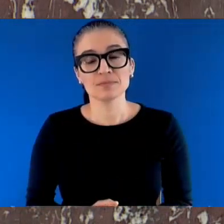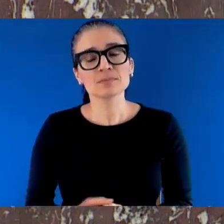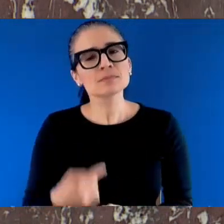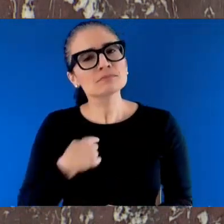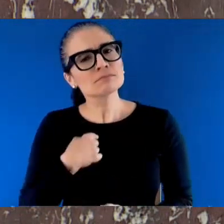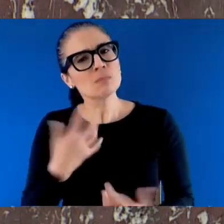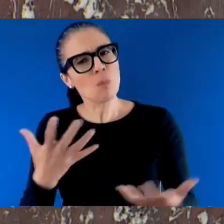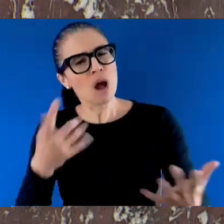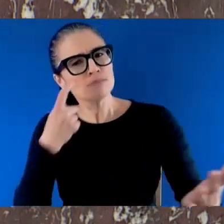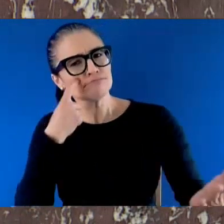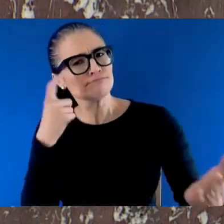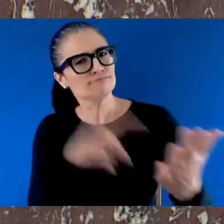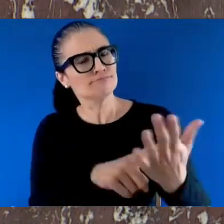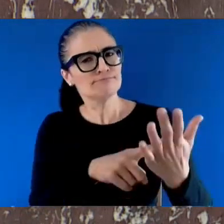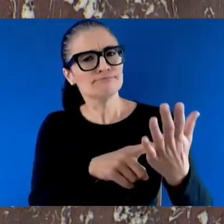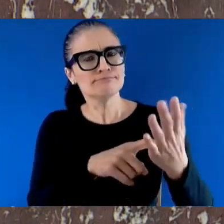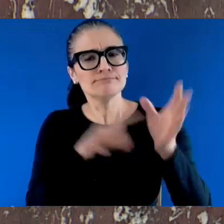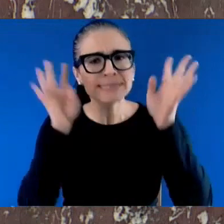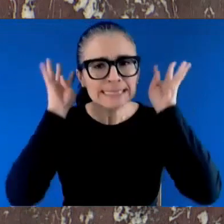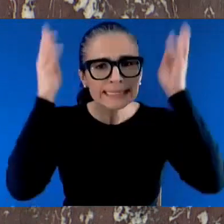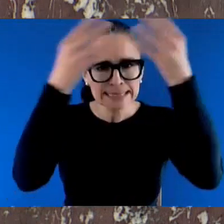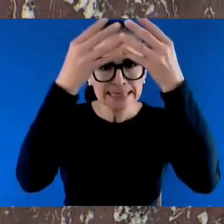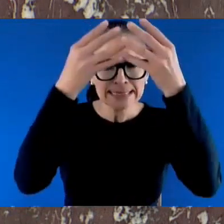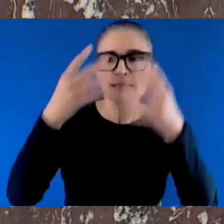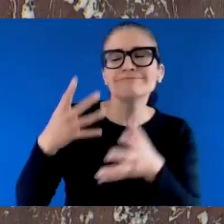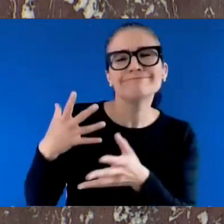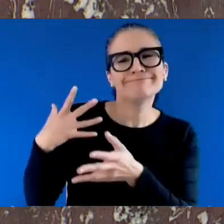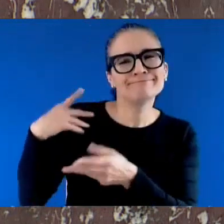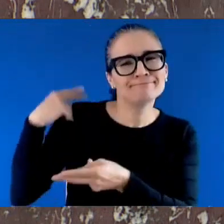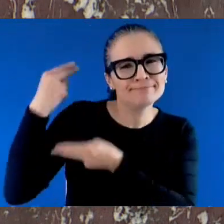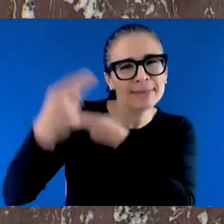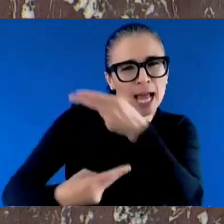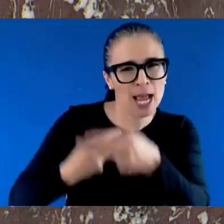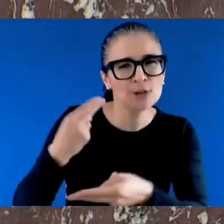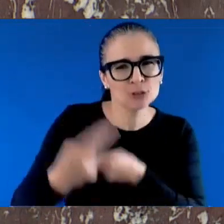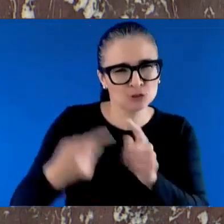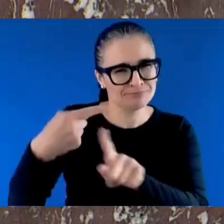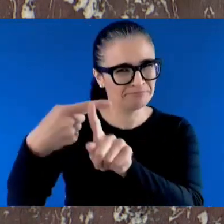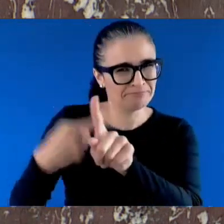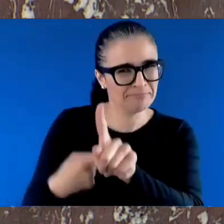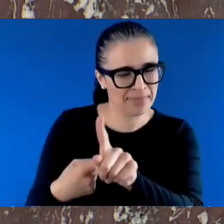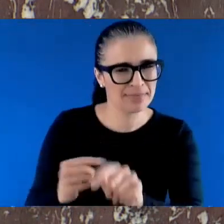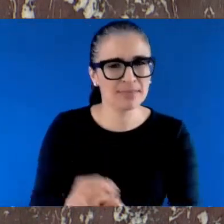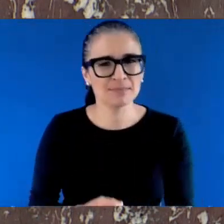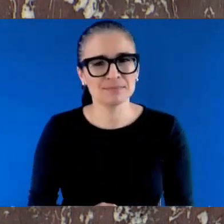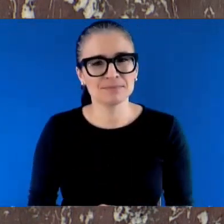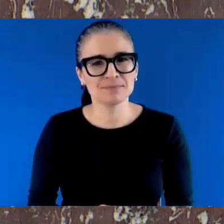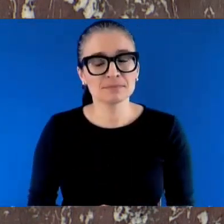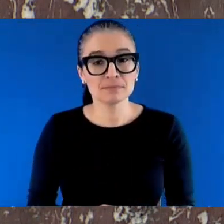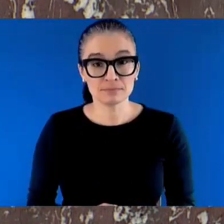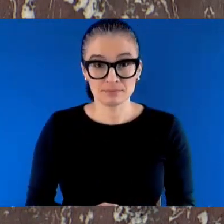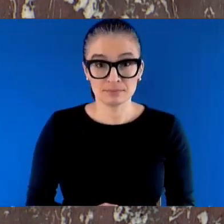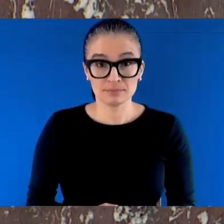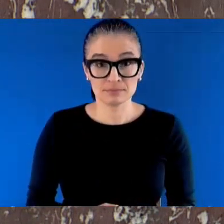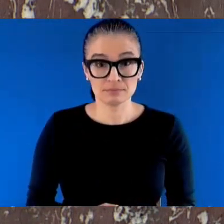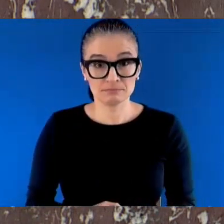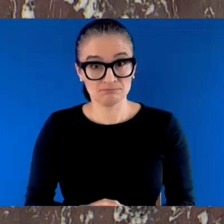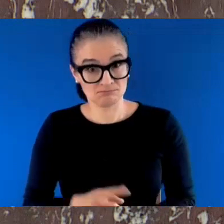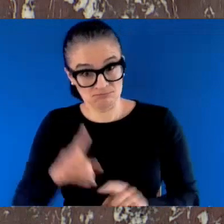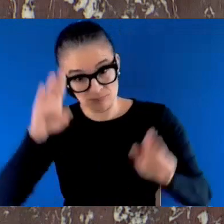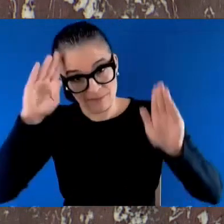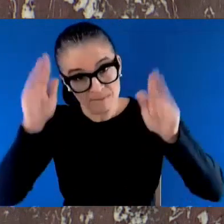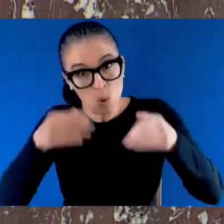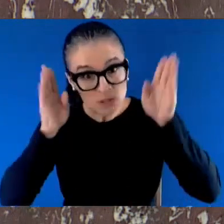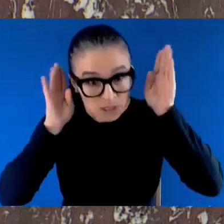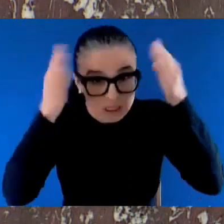Sikh Heritage Month, we're not just commemorating Sikh history and contributions, we're embracing the vibrant diversity seen